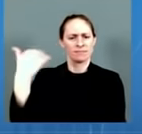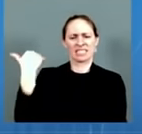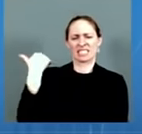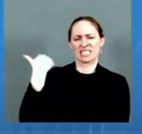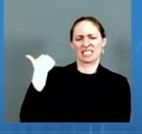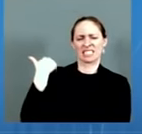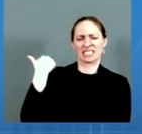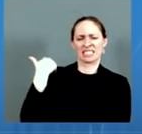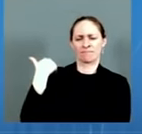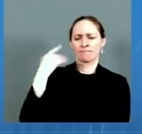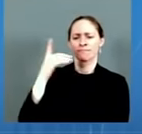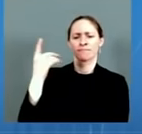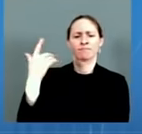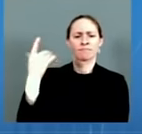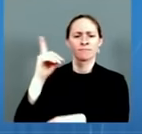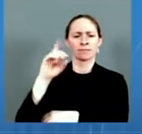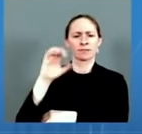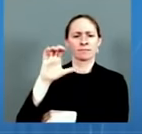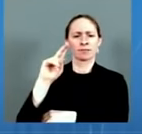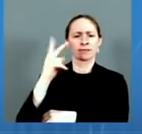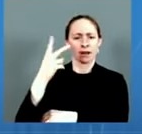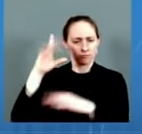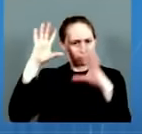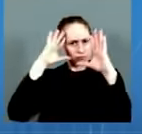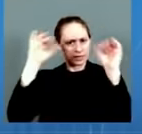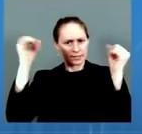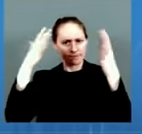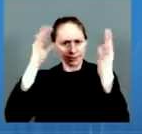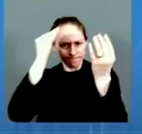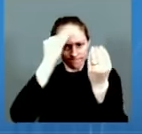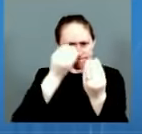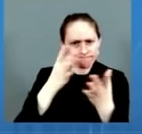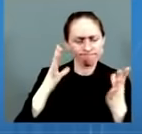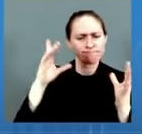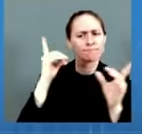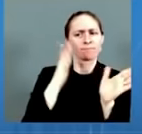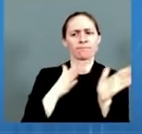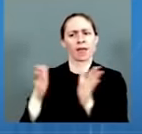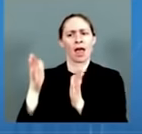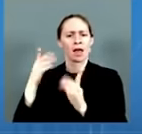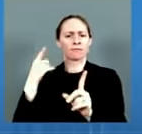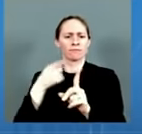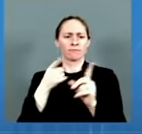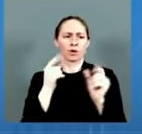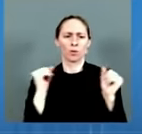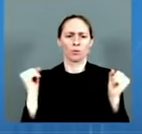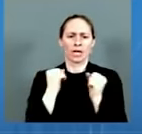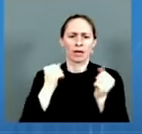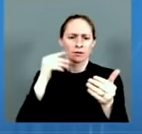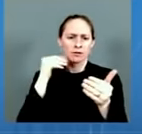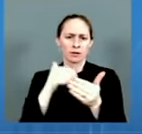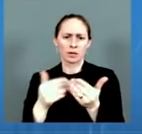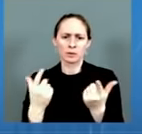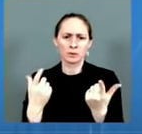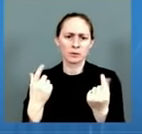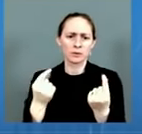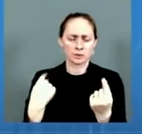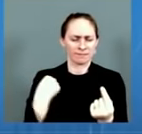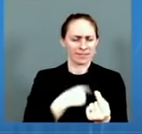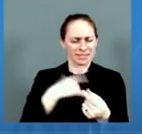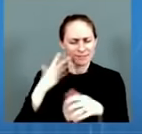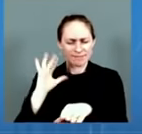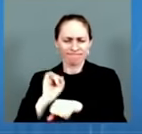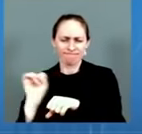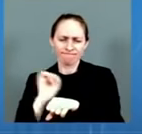every tool at our disposal. The president's plan is delivering significant results. 60